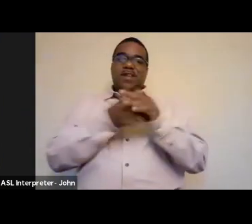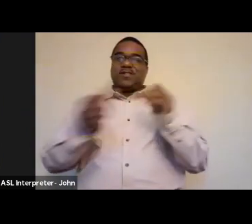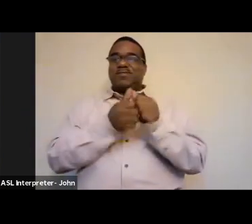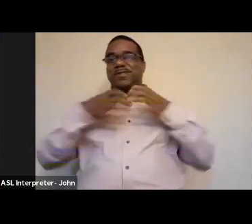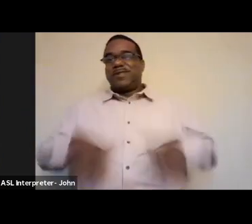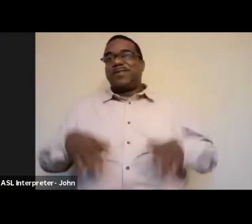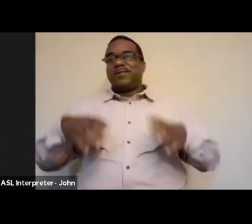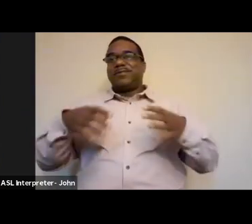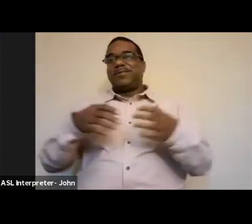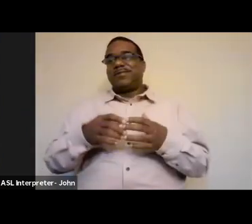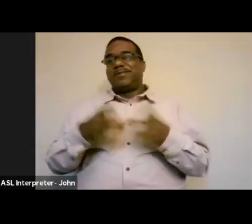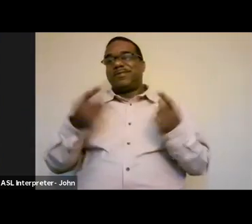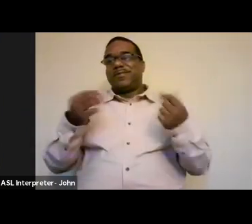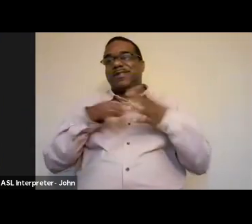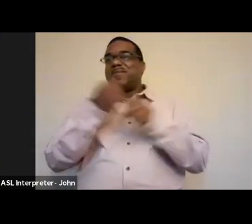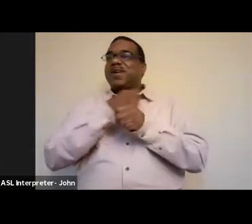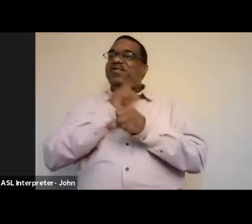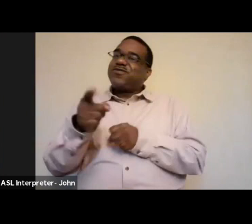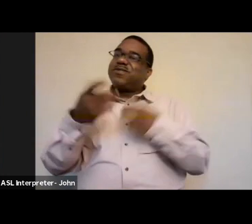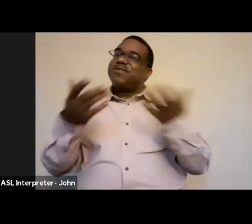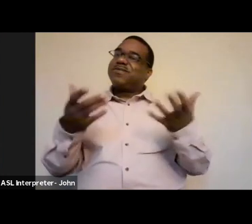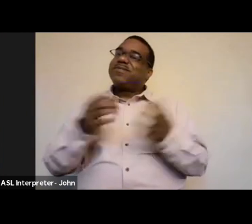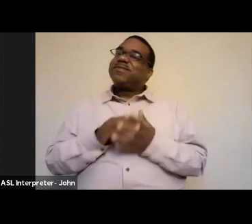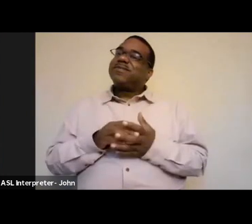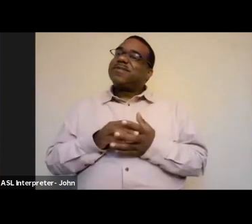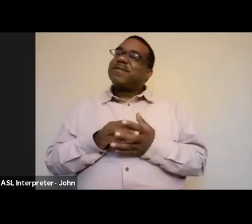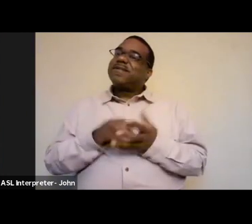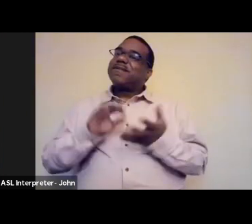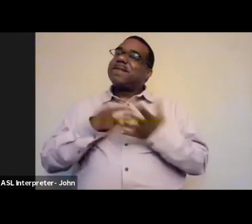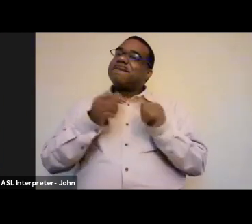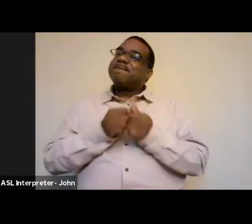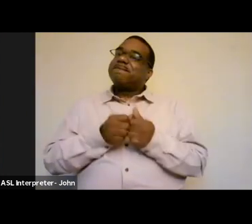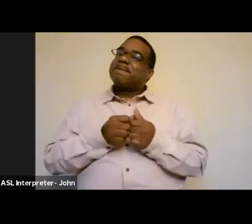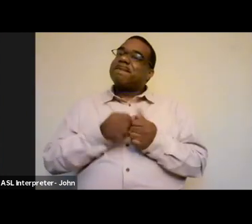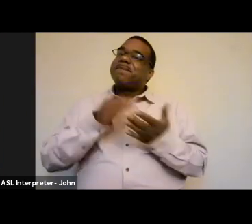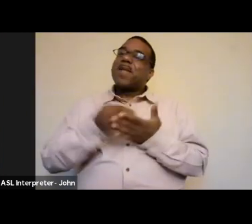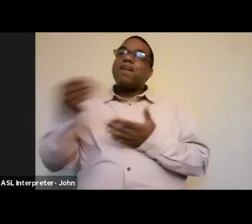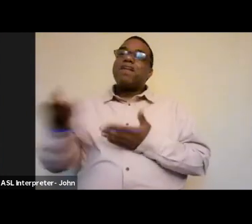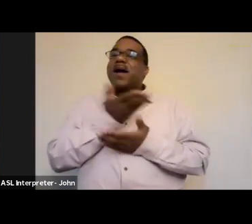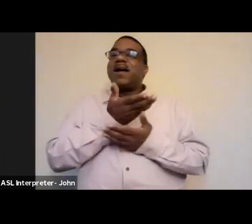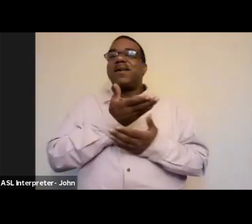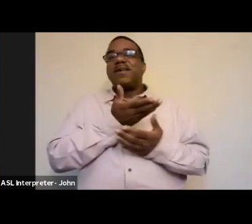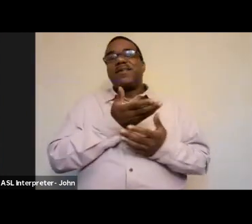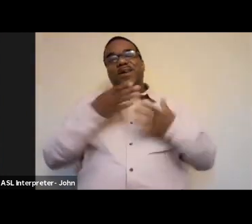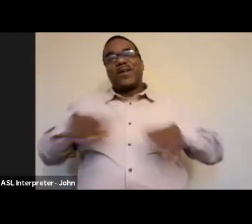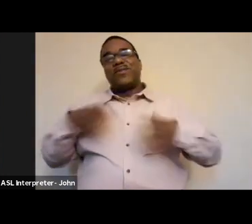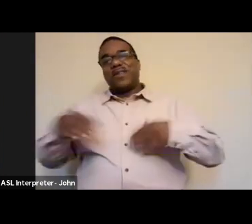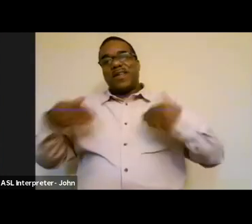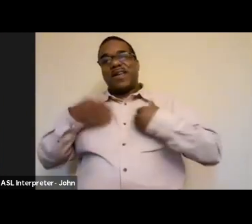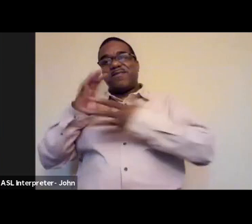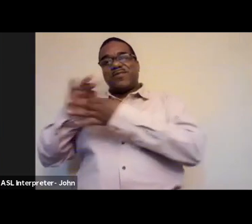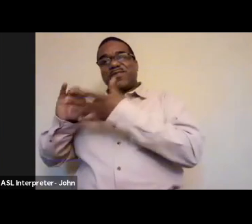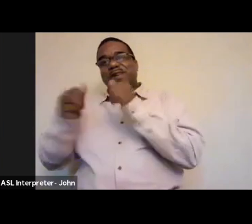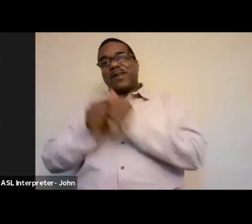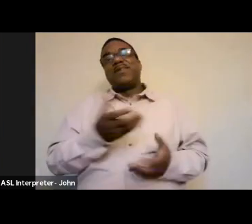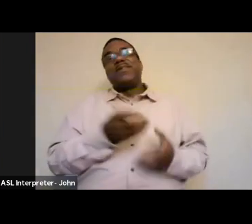to make sure that you're either creating a store on your clothing or you're buying clothing that has a story. A lot of the clothes that I wear